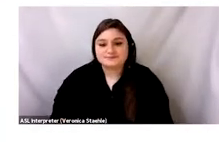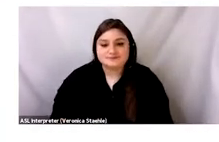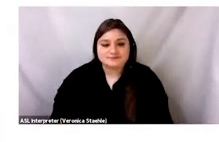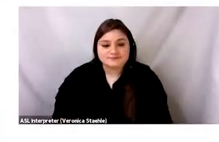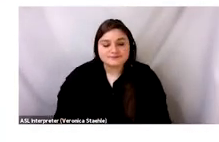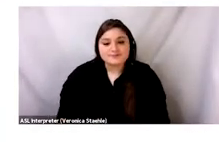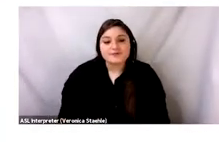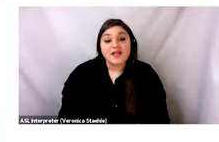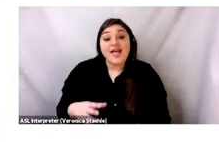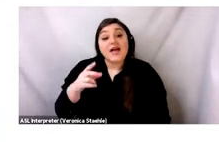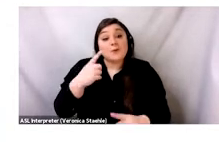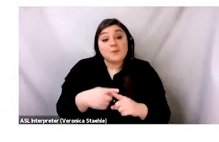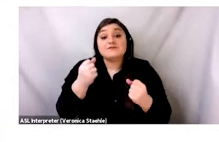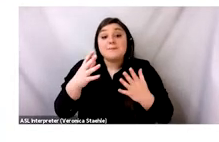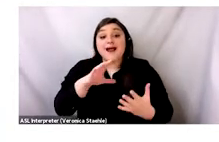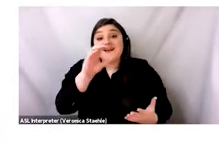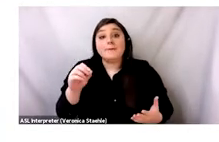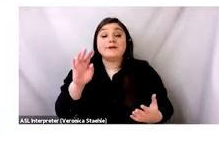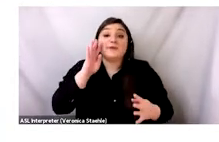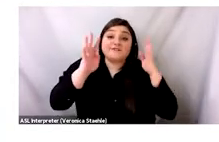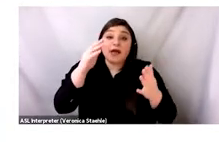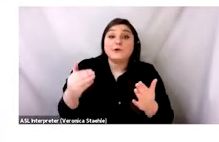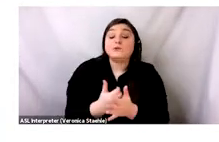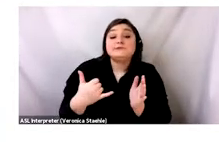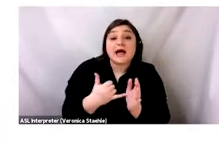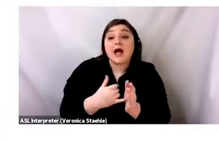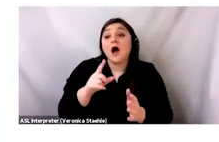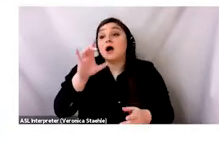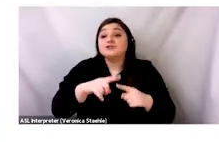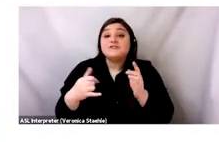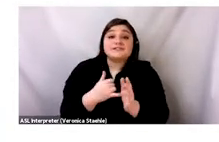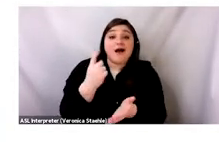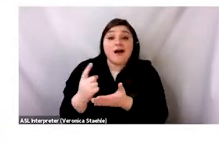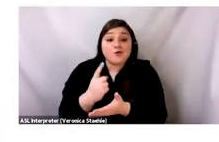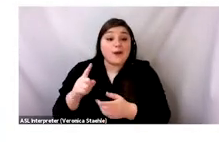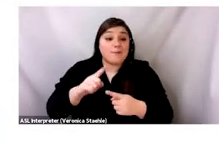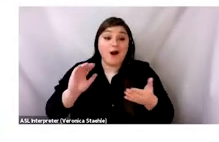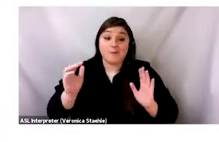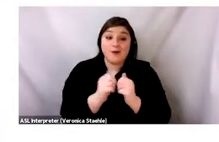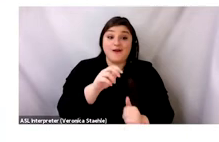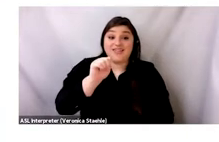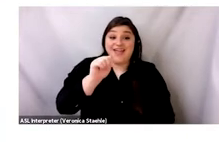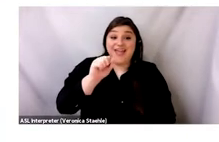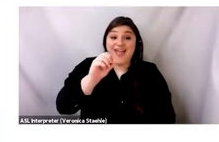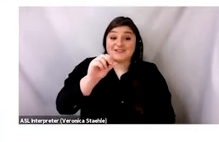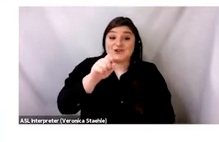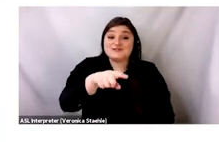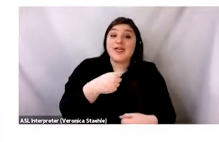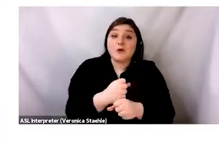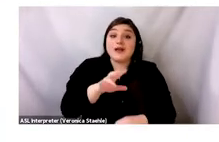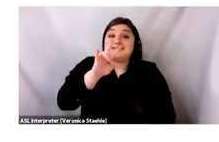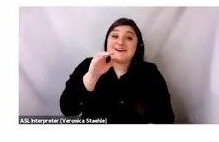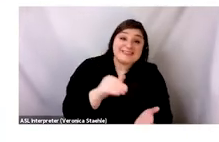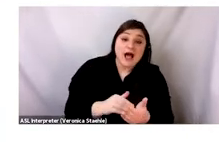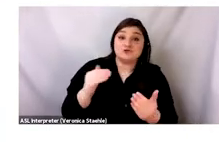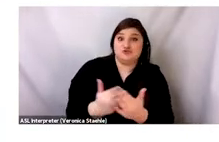fast fashion for offering a couple hundred new styles every week. But today, we have companies like Asos offering up to 7,000 new styles per